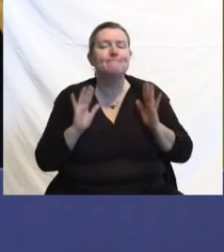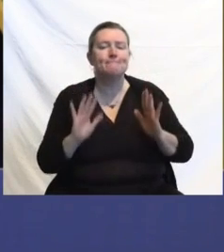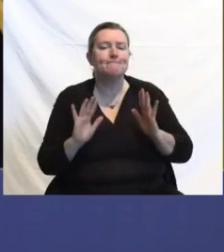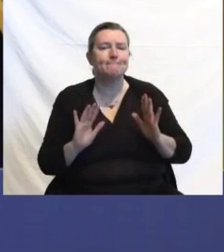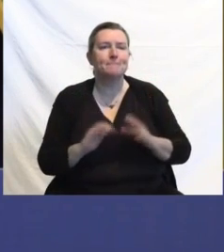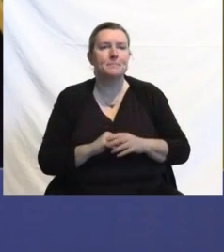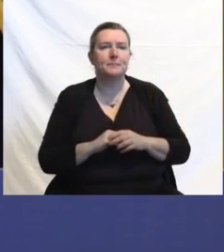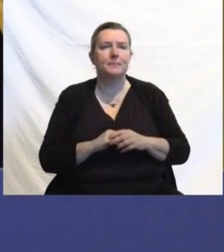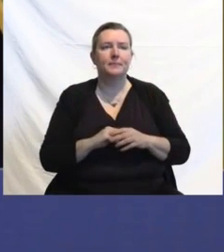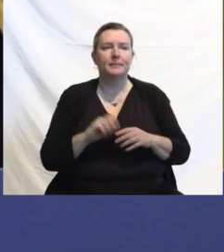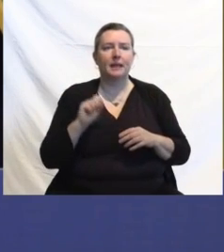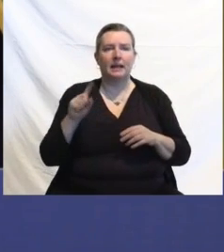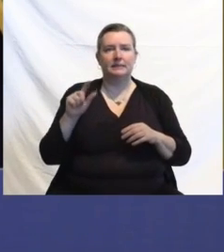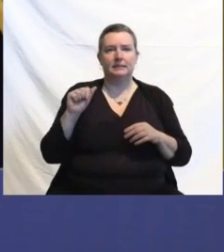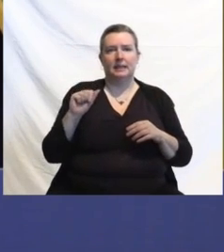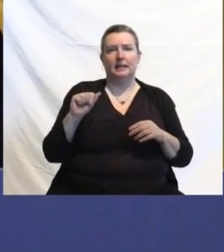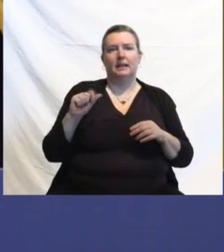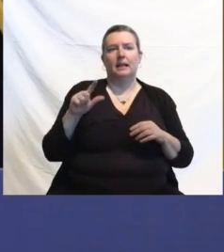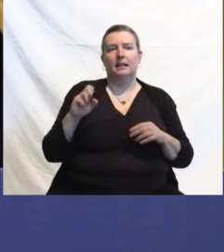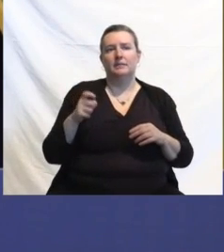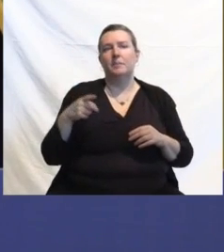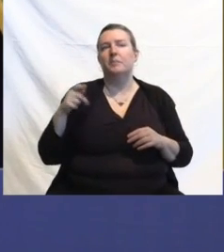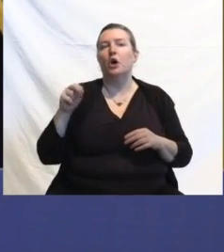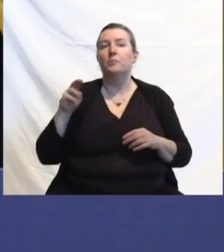and Paramount to come back to you on that front.